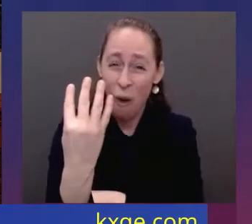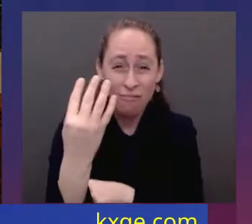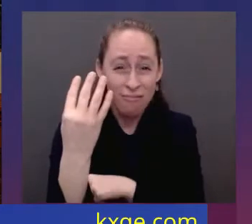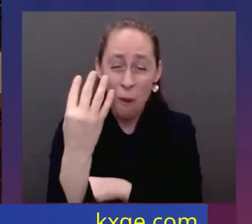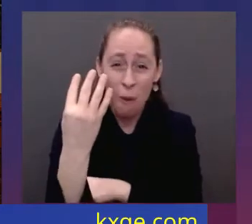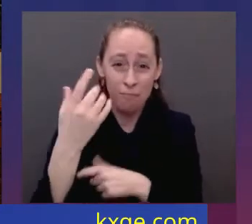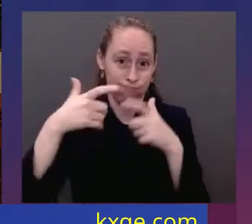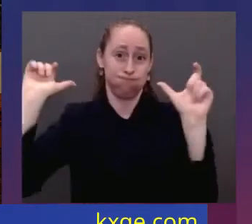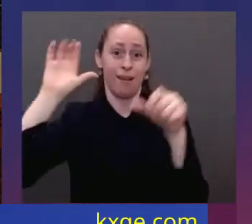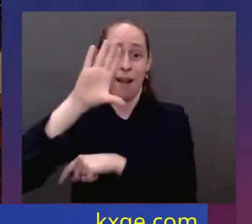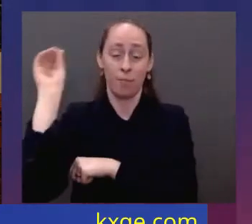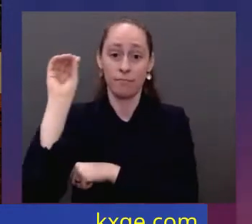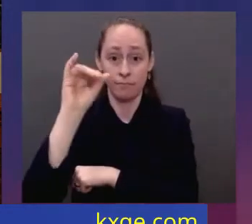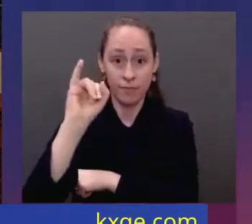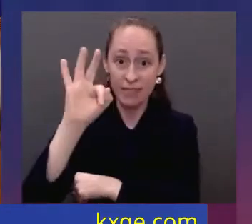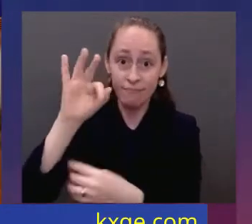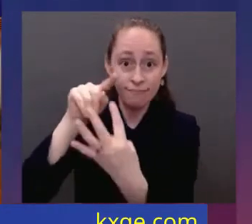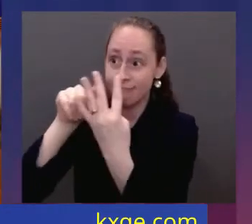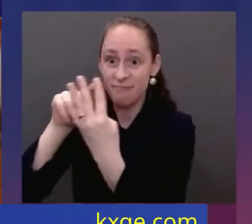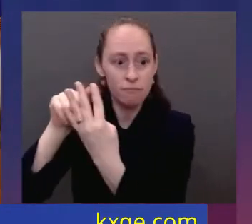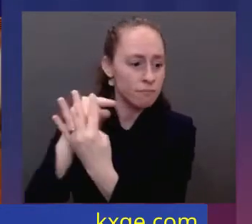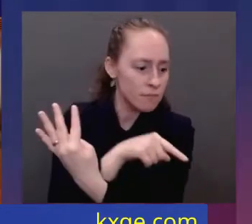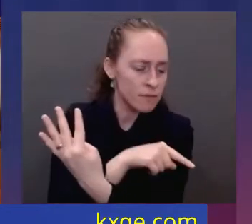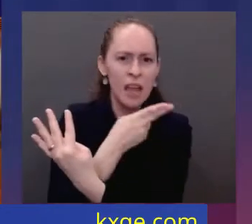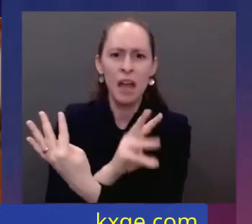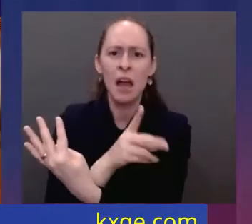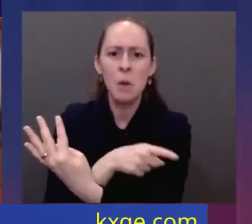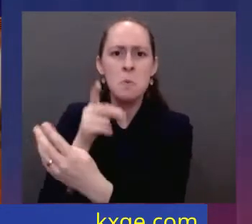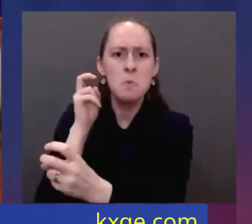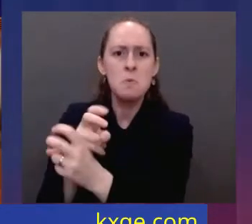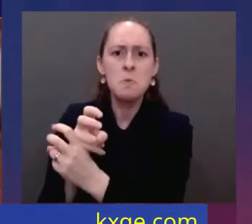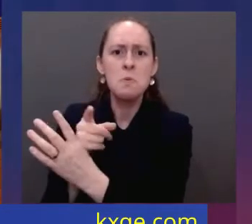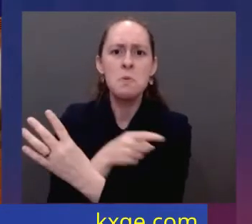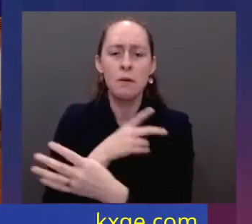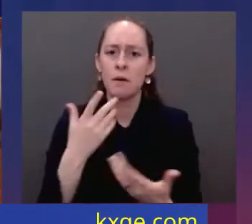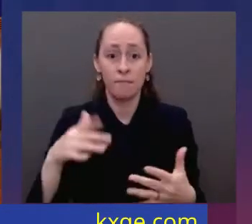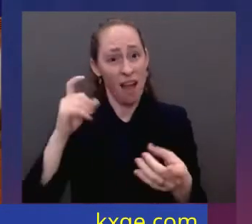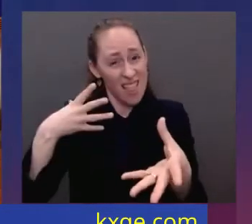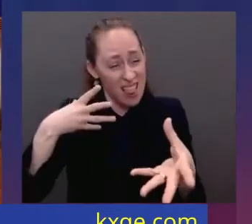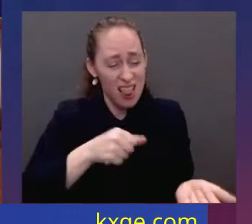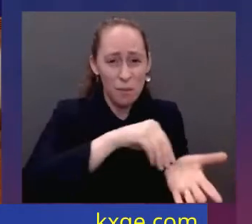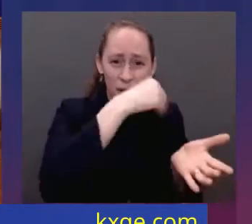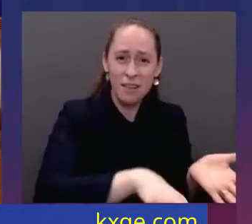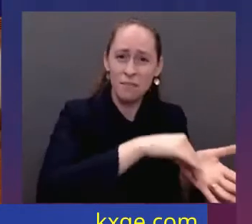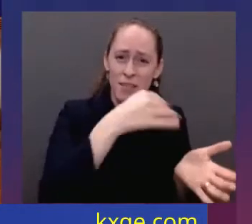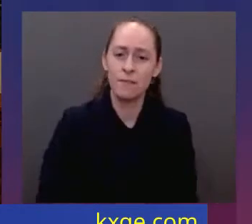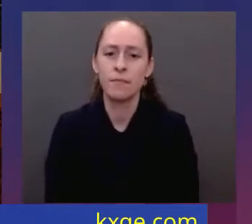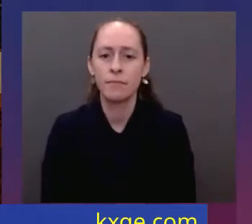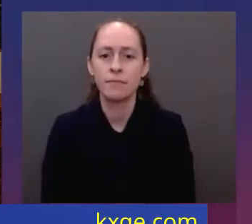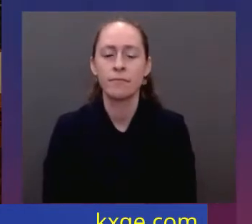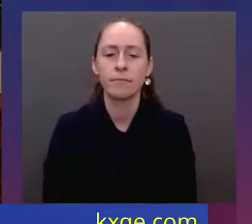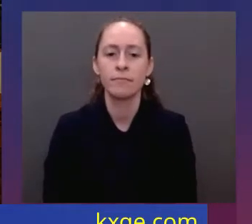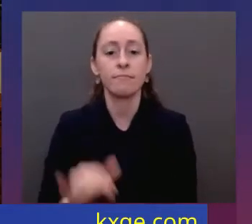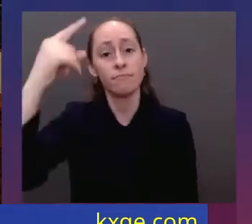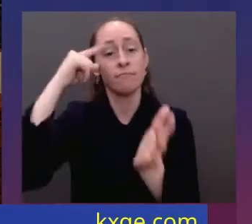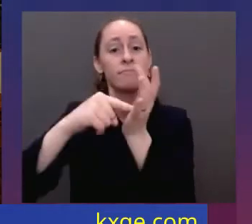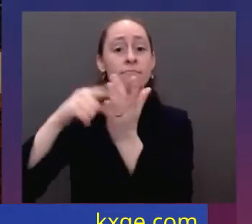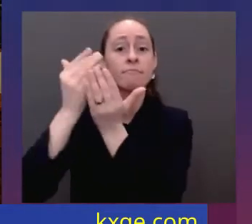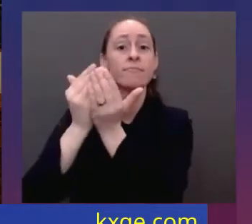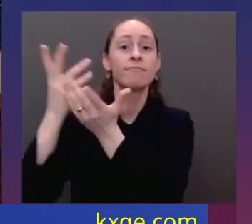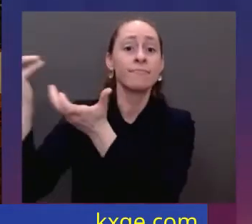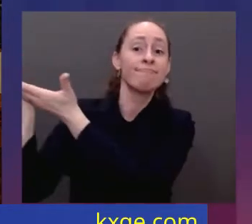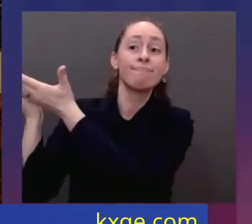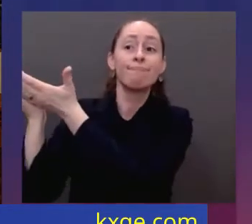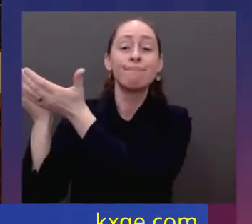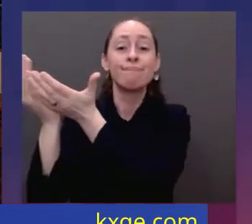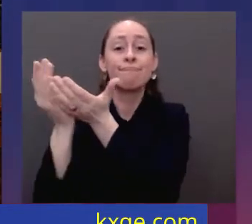of a lot more. A hell of a lot more because there's only four. See what's happening with ocean carriers and moving goods in and out of America. During the pandemic, about half a dozen